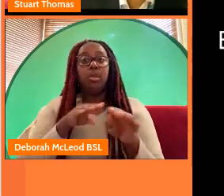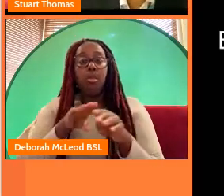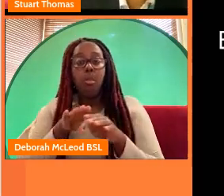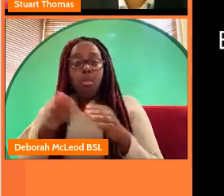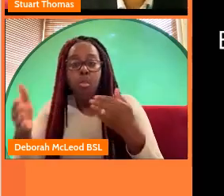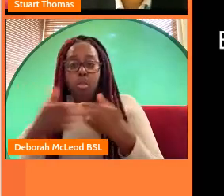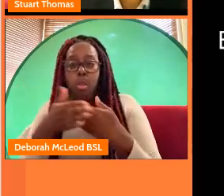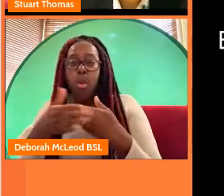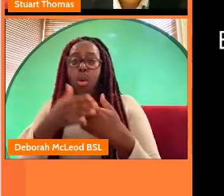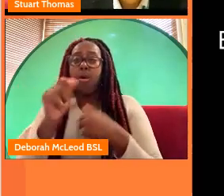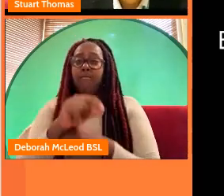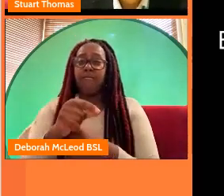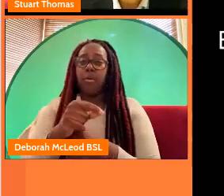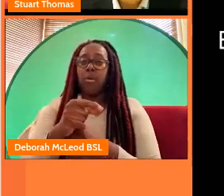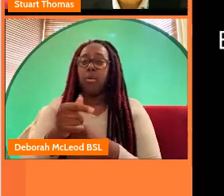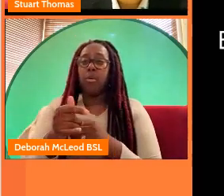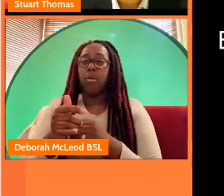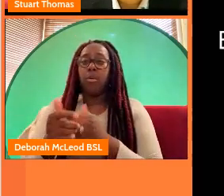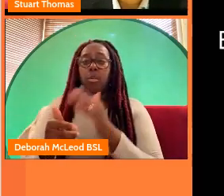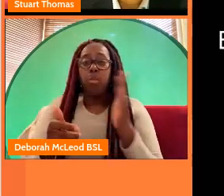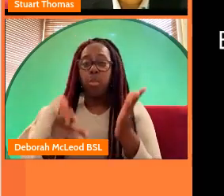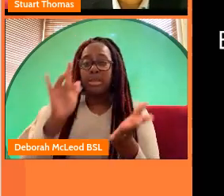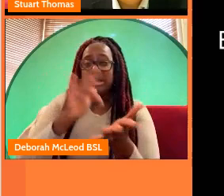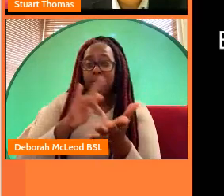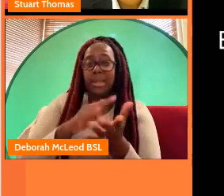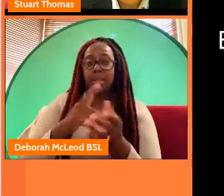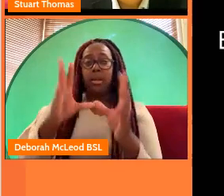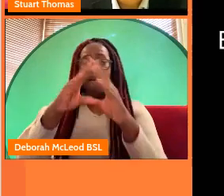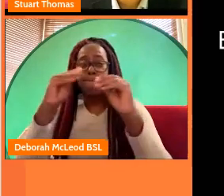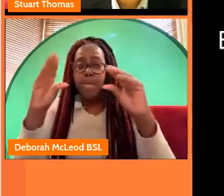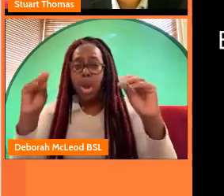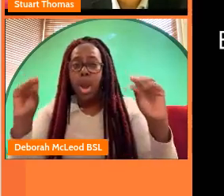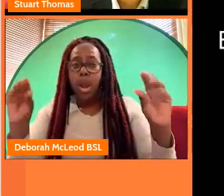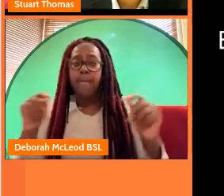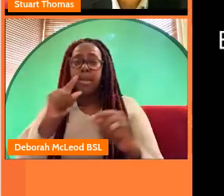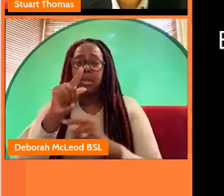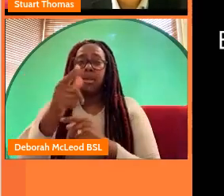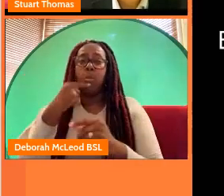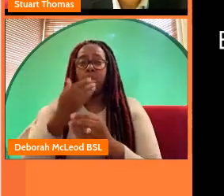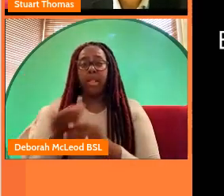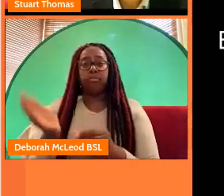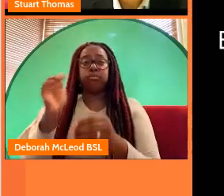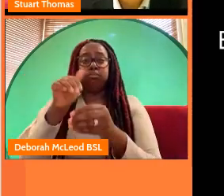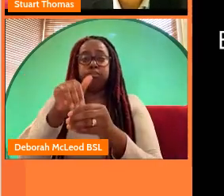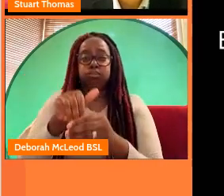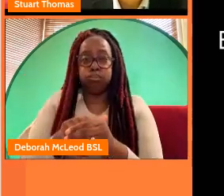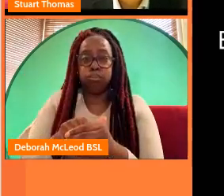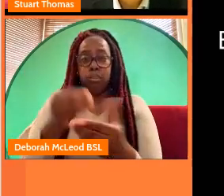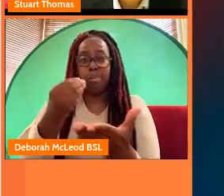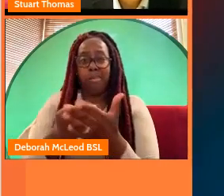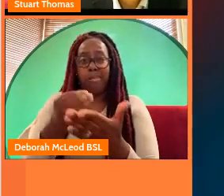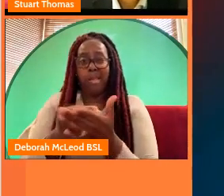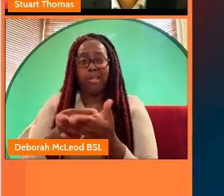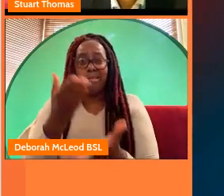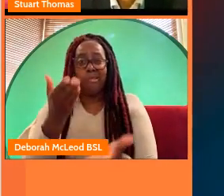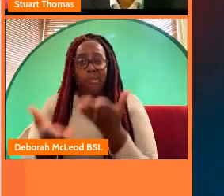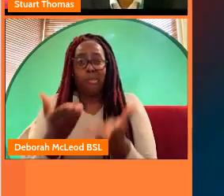the wider west midlands on the map we know that this is something that when we put our investment and weight behind it works